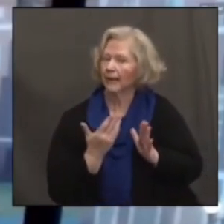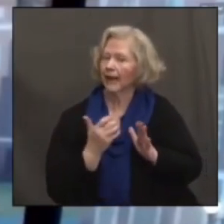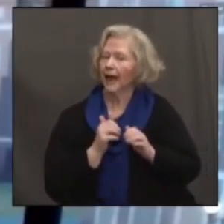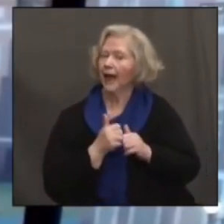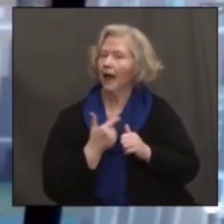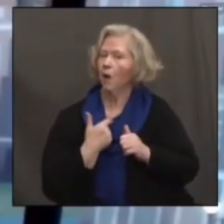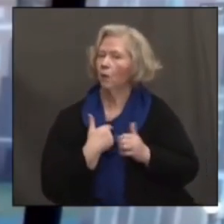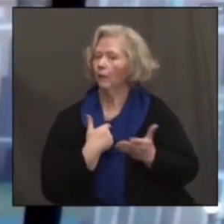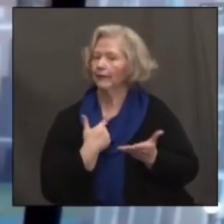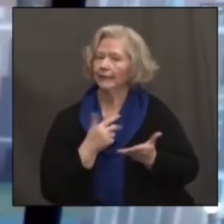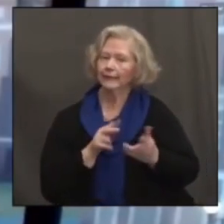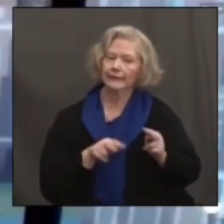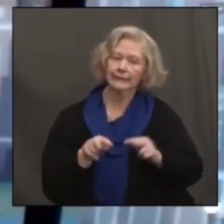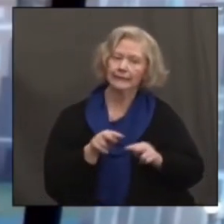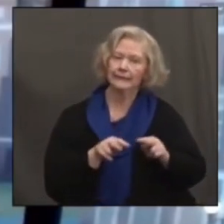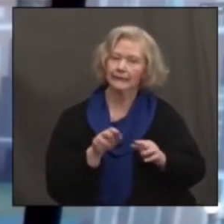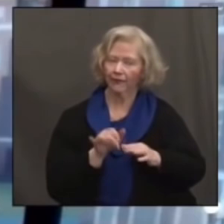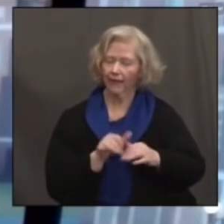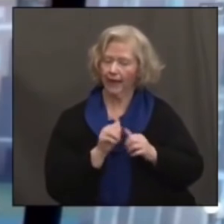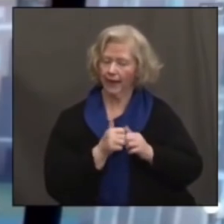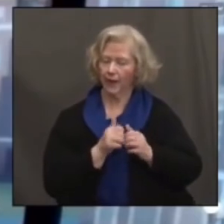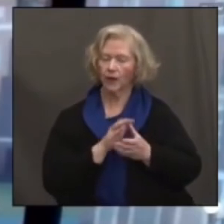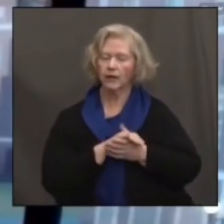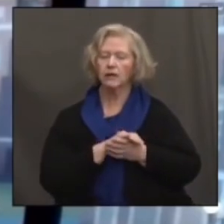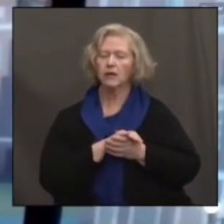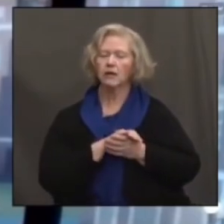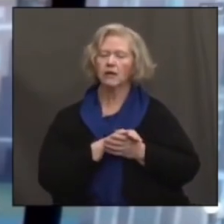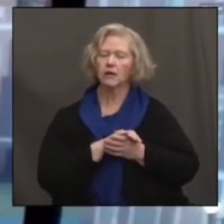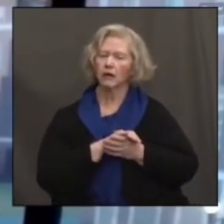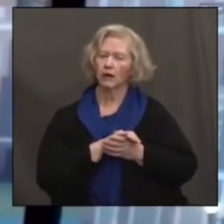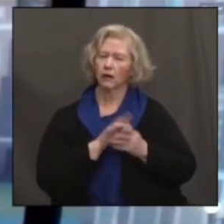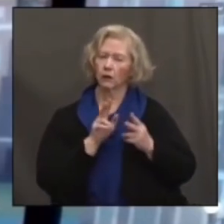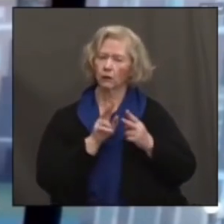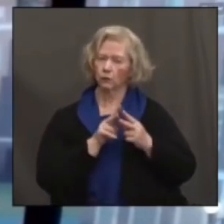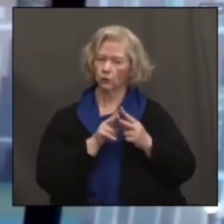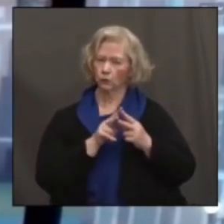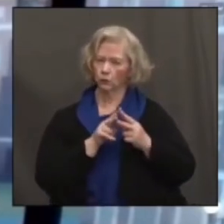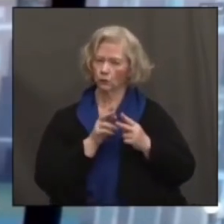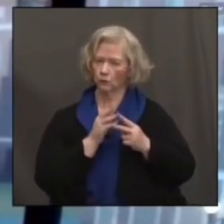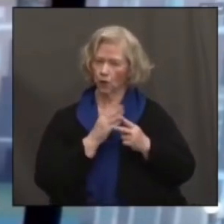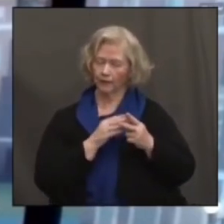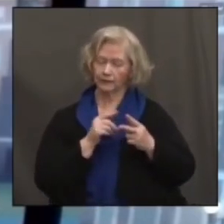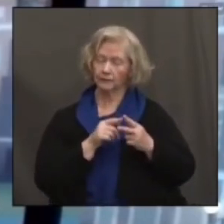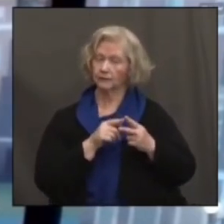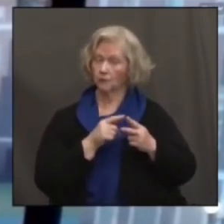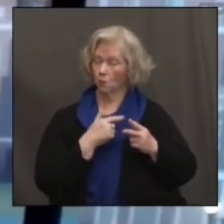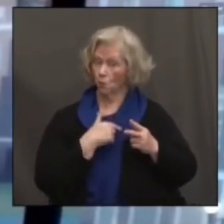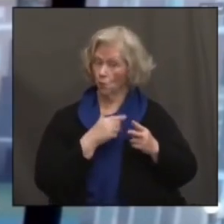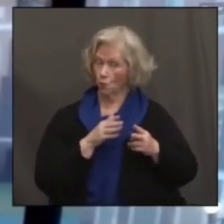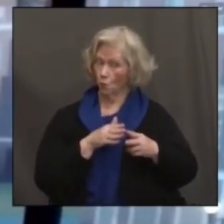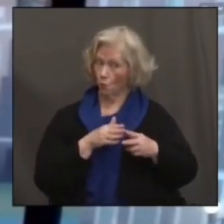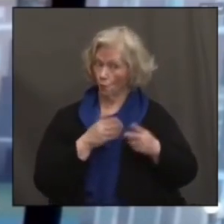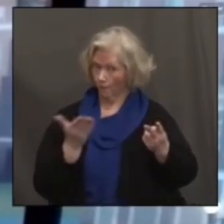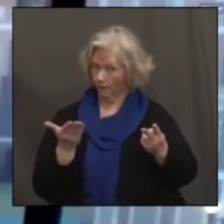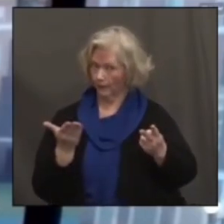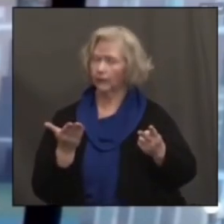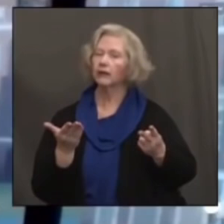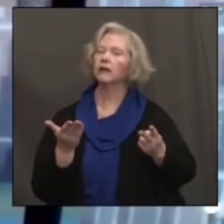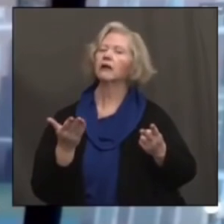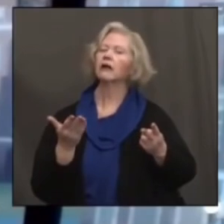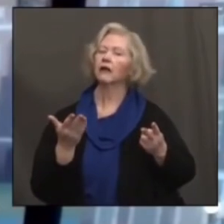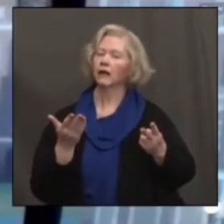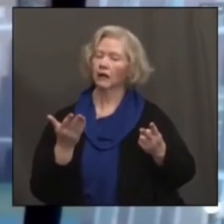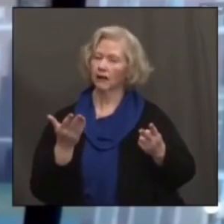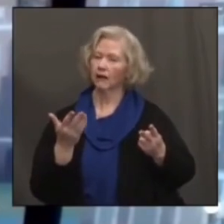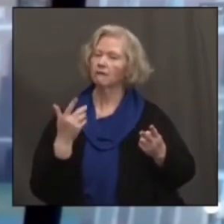that from the public health perspective? So I think there's two things. One is, is that opening up, getting, again, moving toward